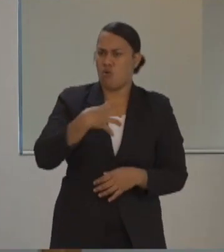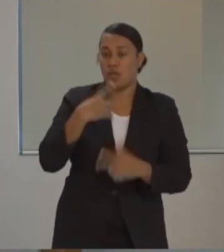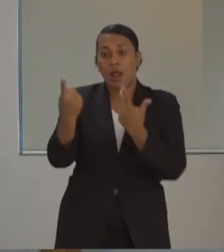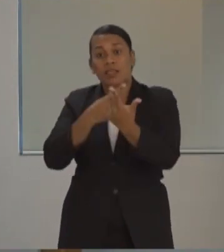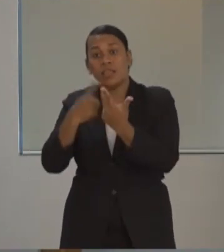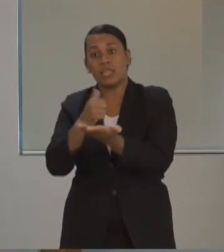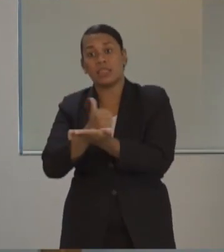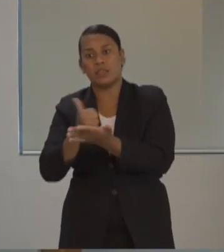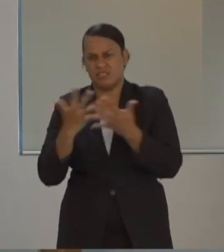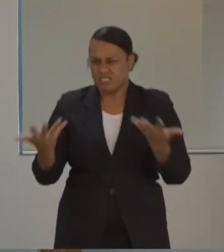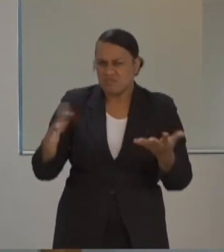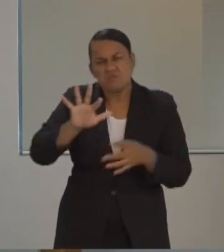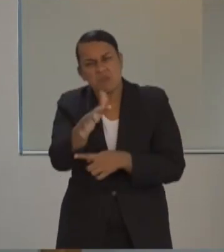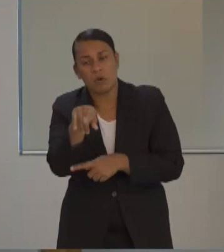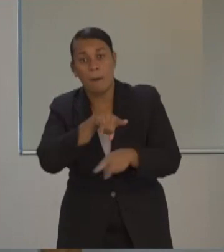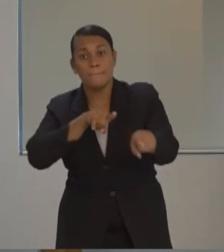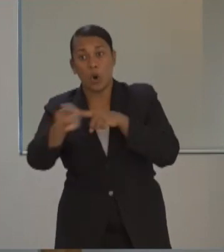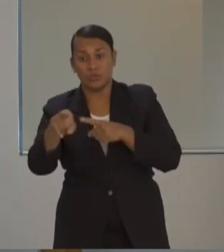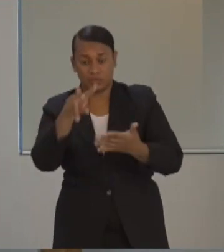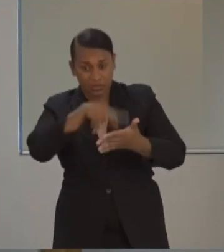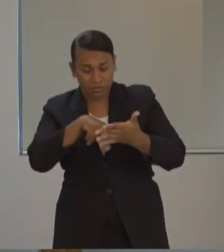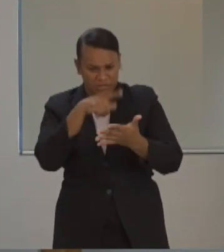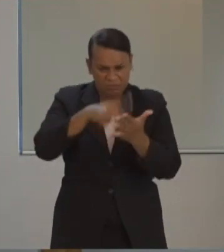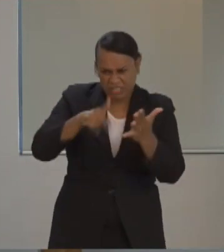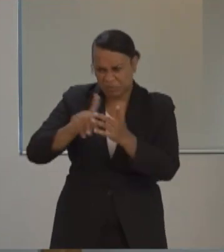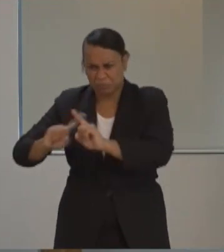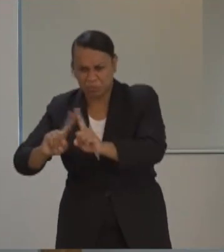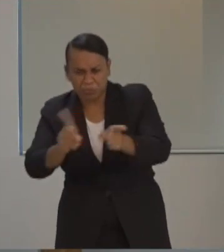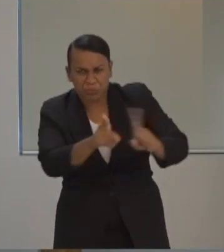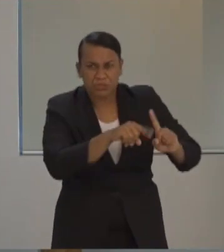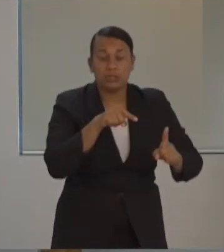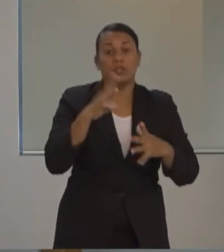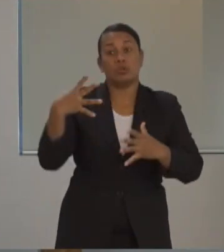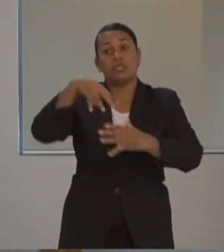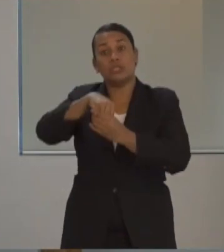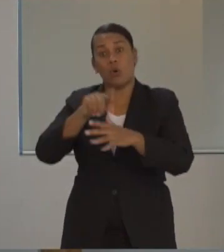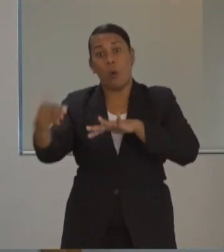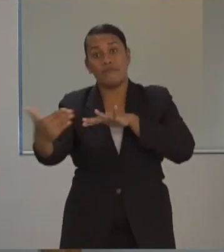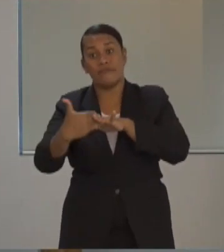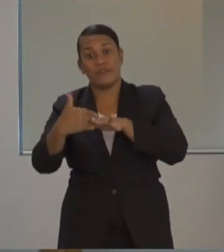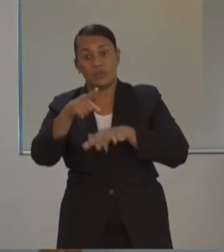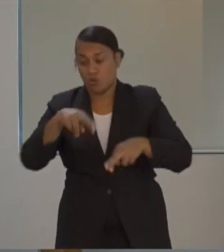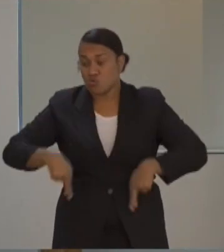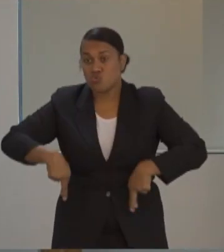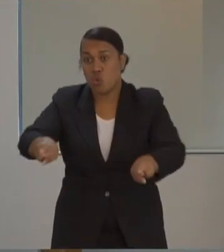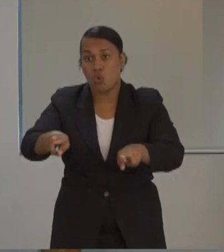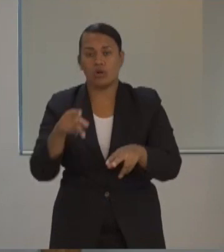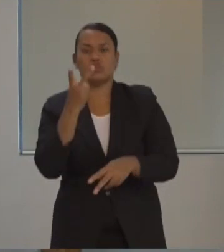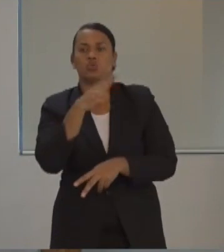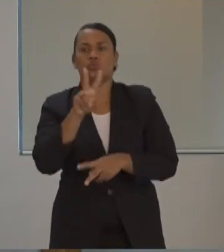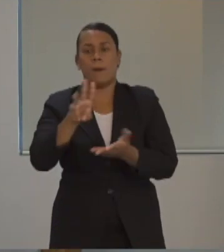FIRA's infrastructure network, including our roading and jetties, took a $22 million hit.